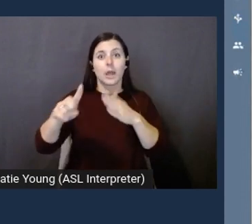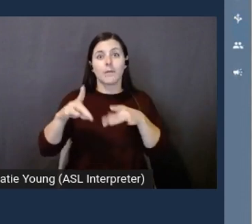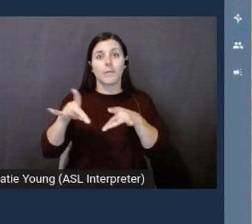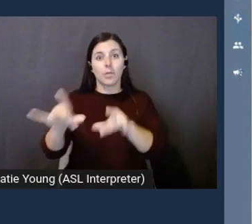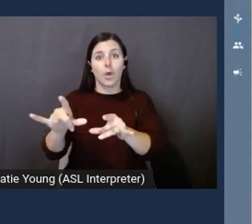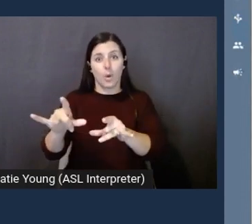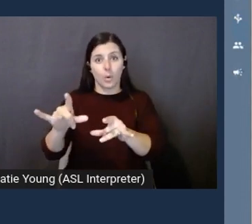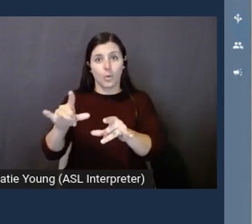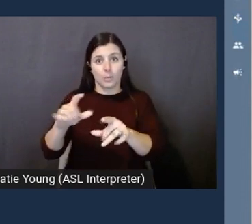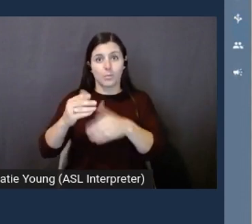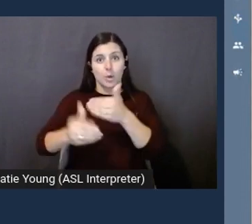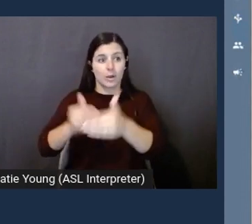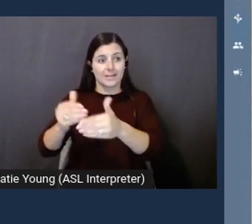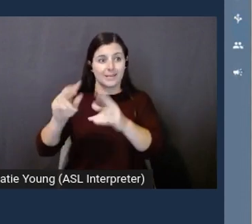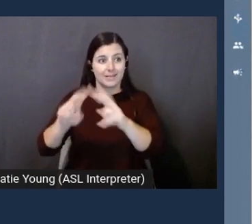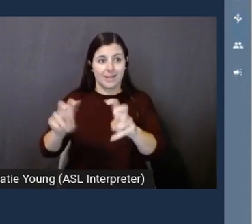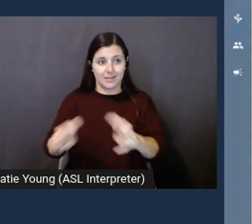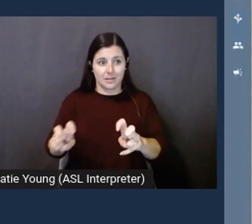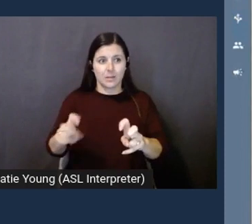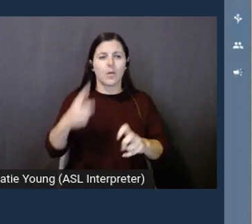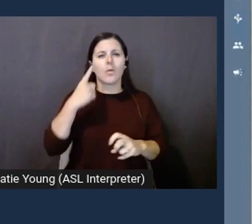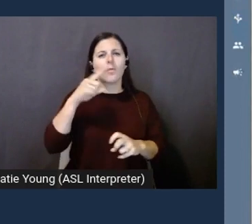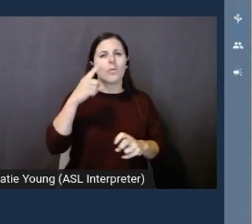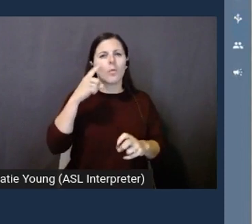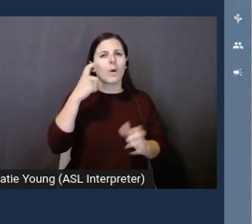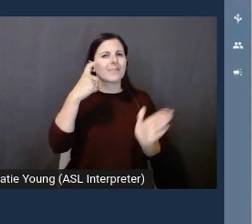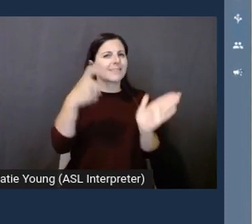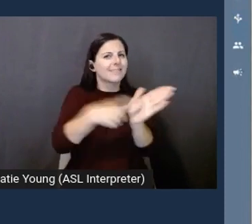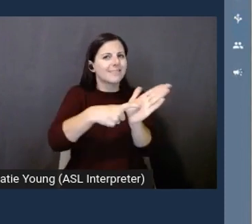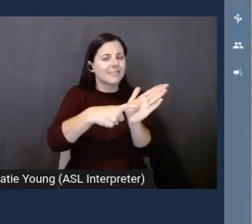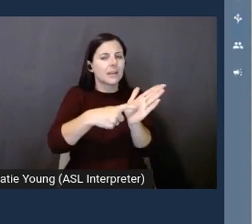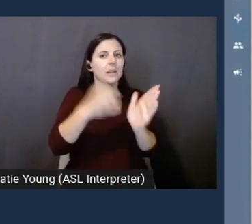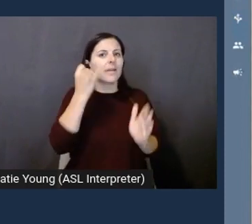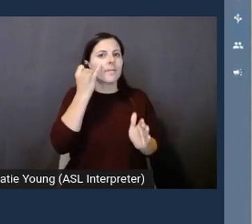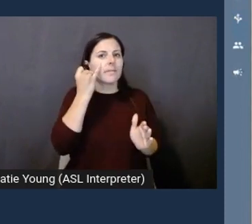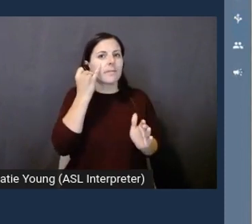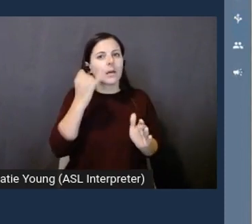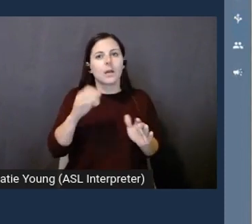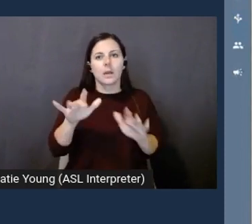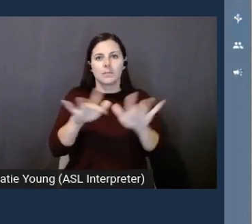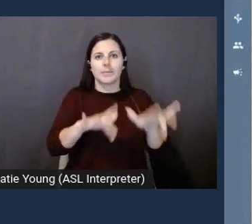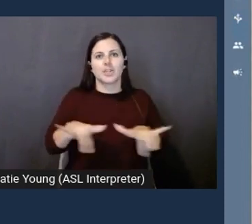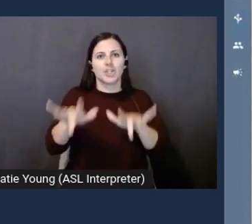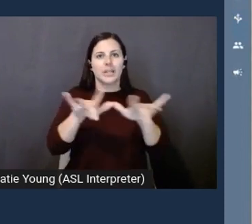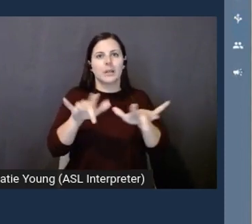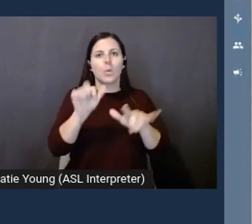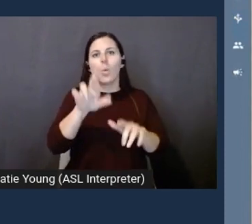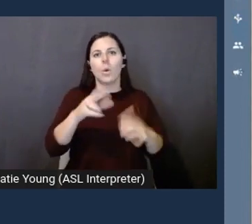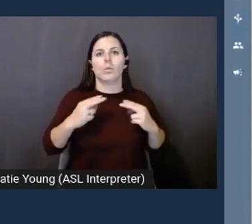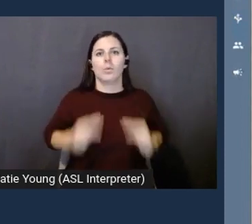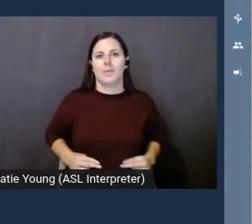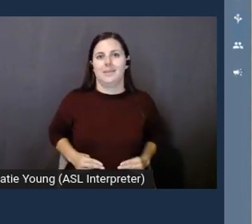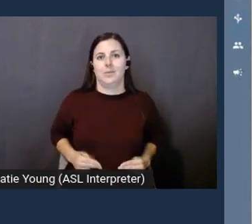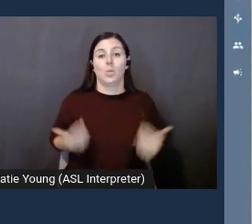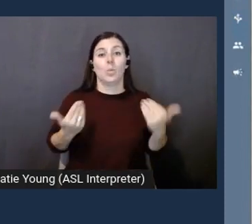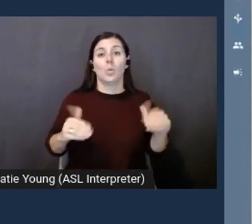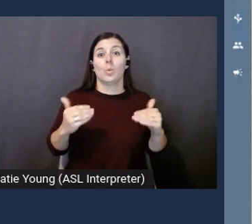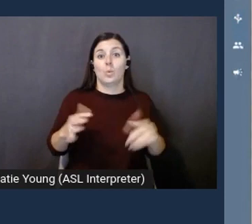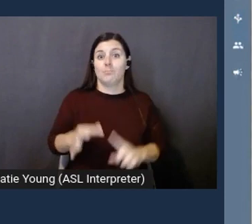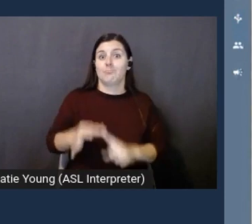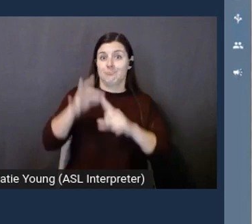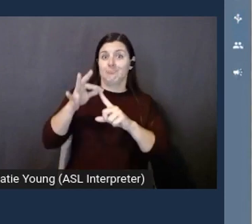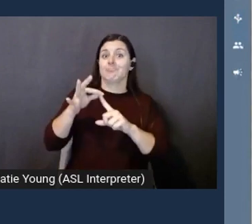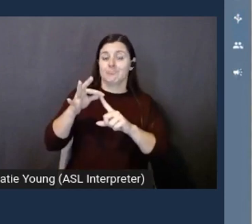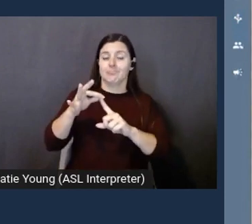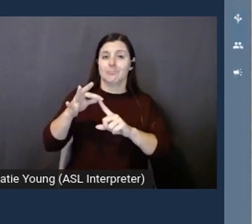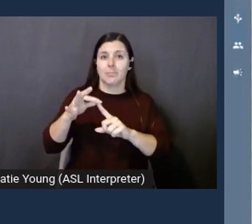This is for answering machine detection, which is one of a key component of high-volume outbound communications. This